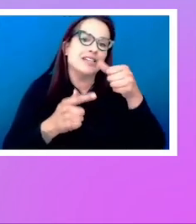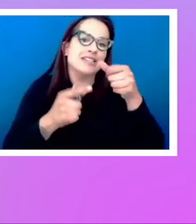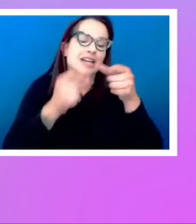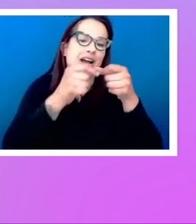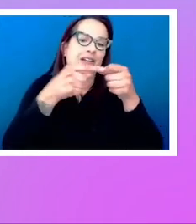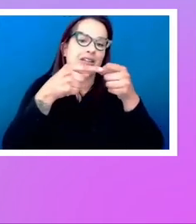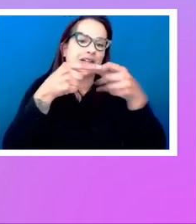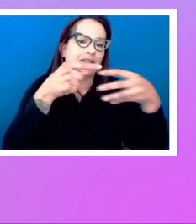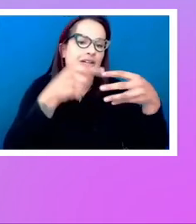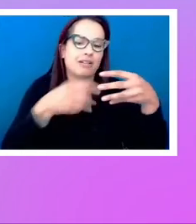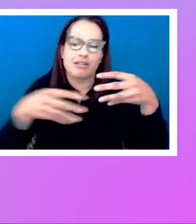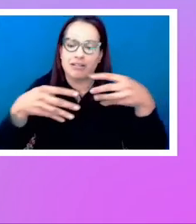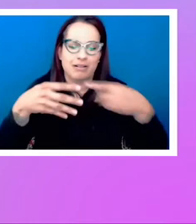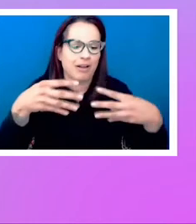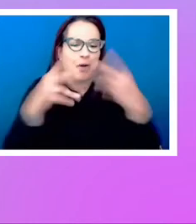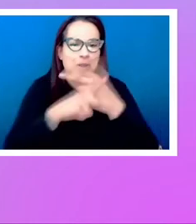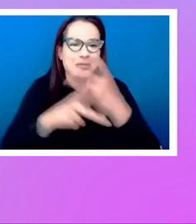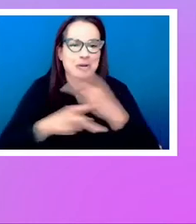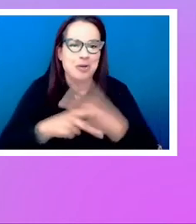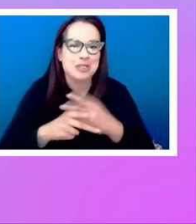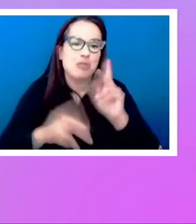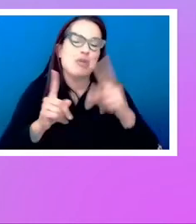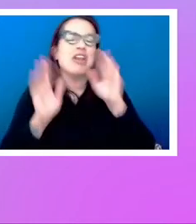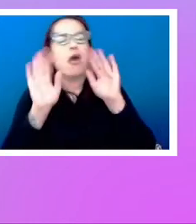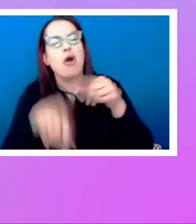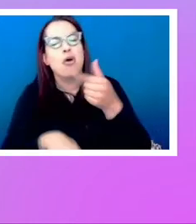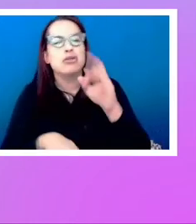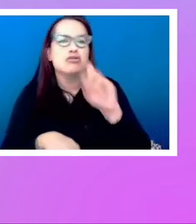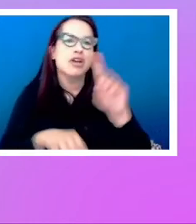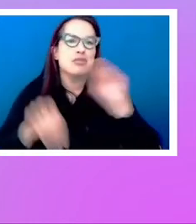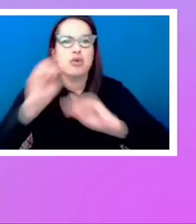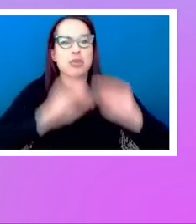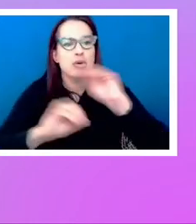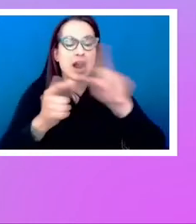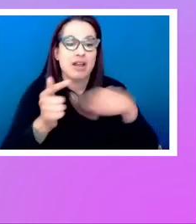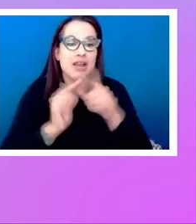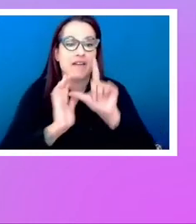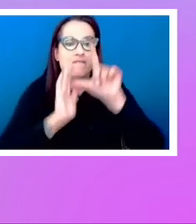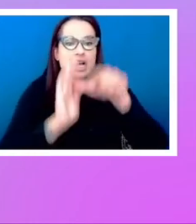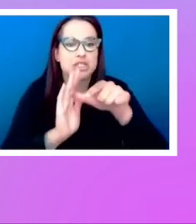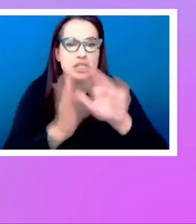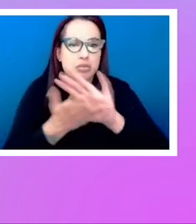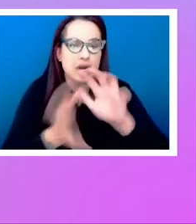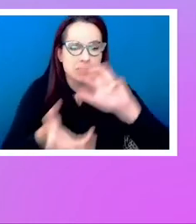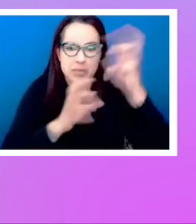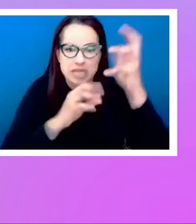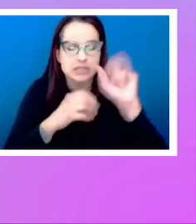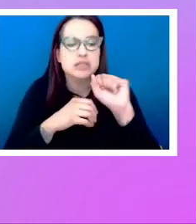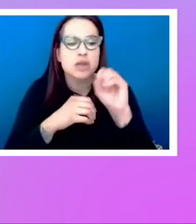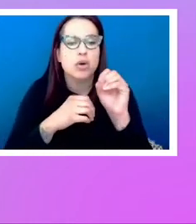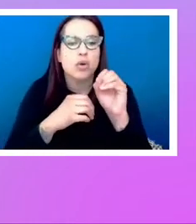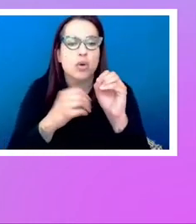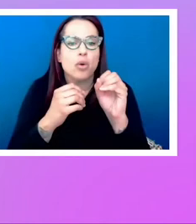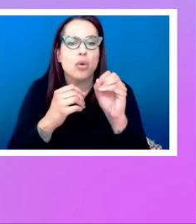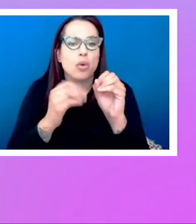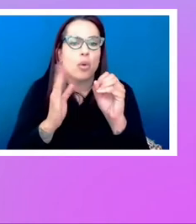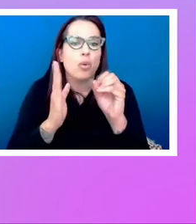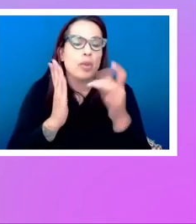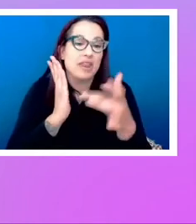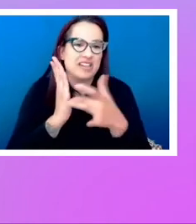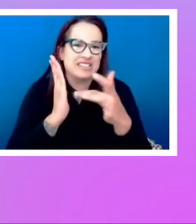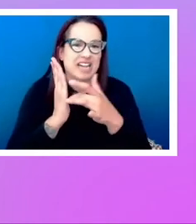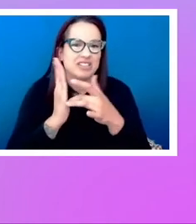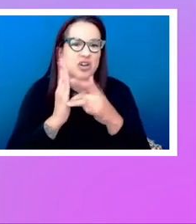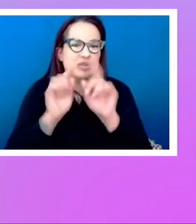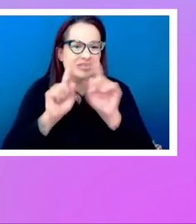worked. Well, just use grid and move those things around. And, you know, eventually it ends up a terrible mess as the technical debt masses up.